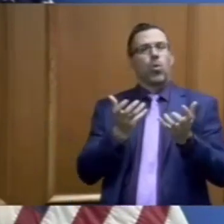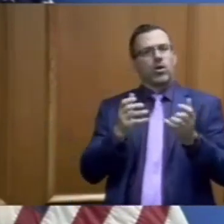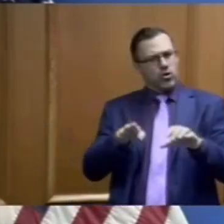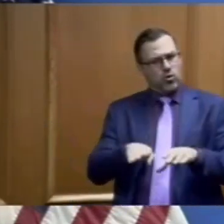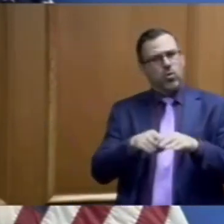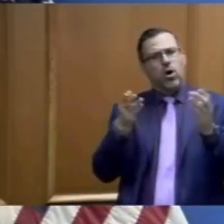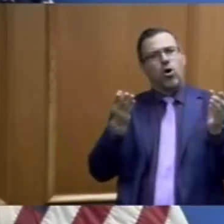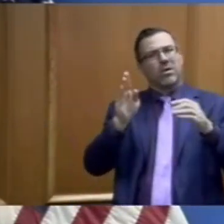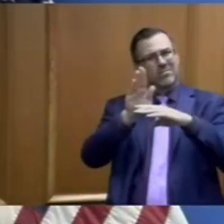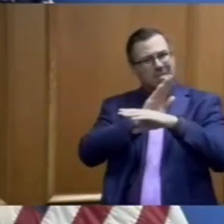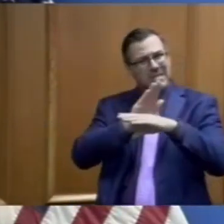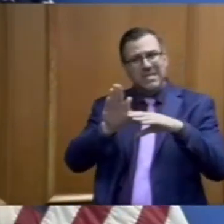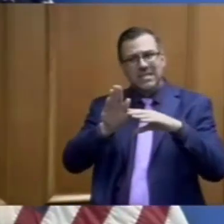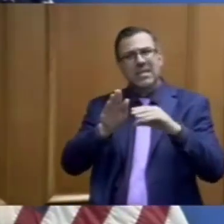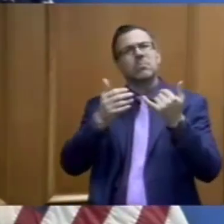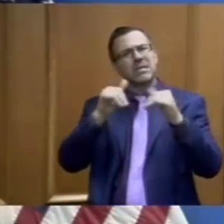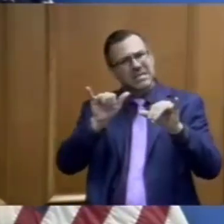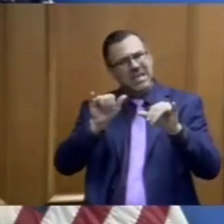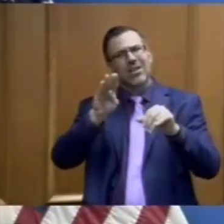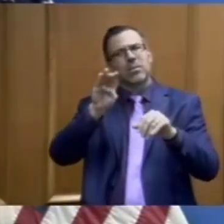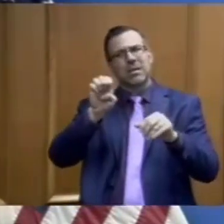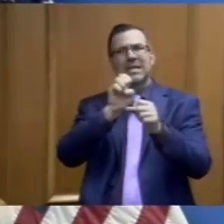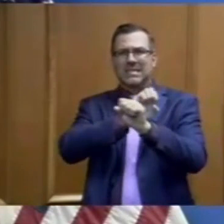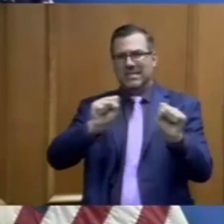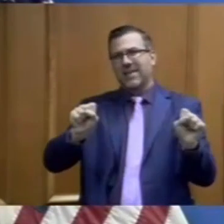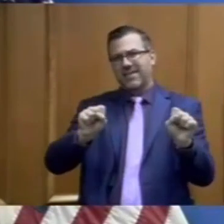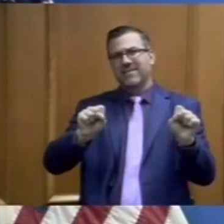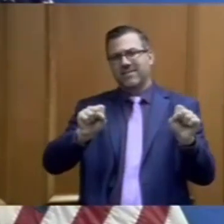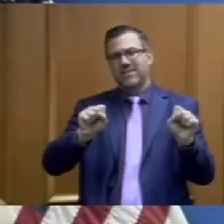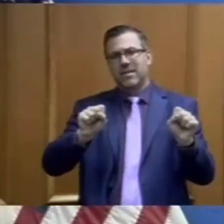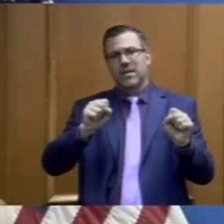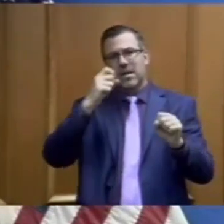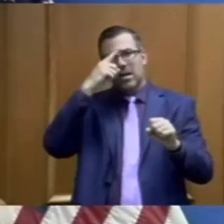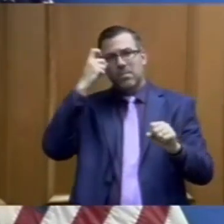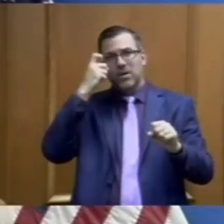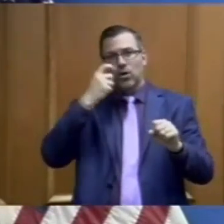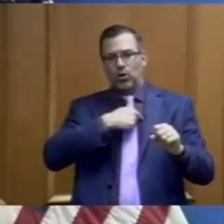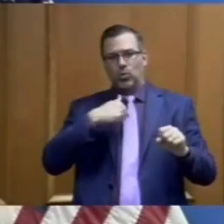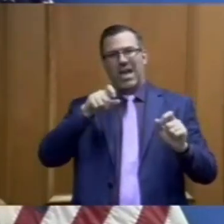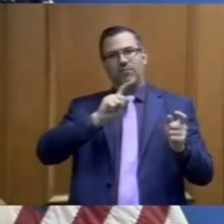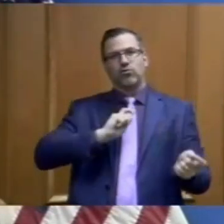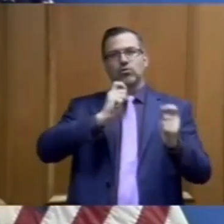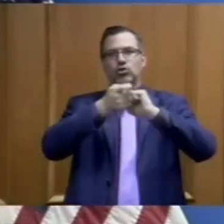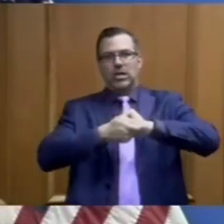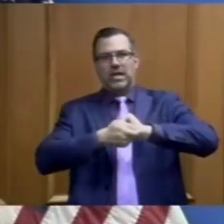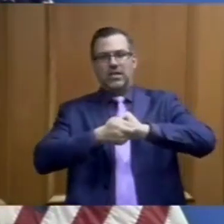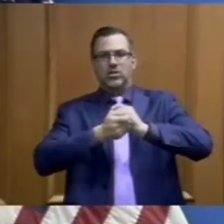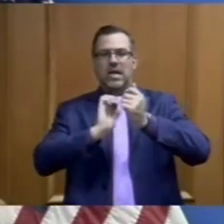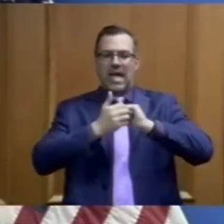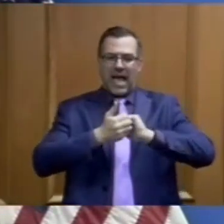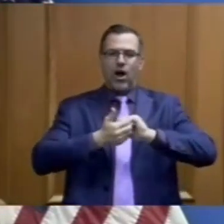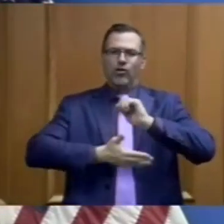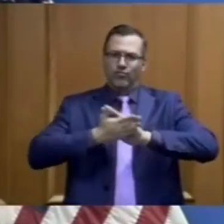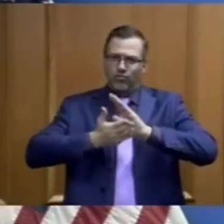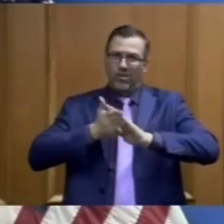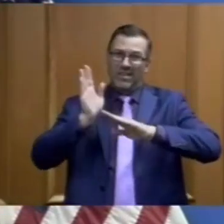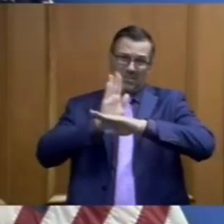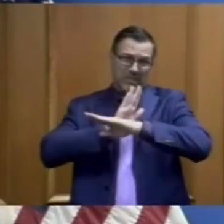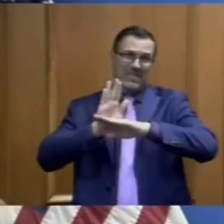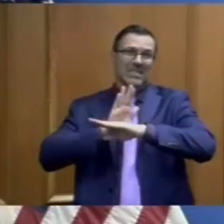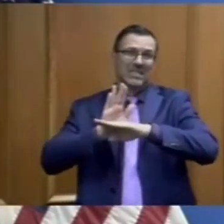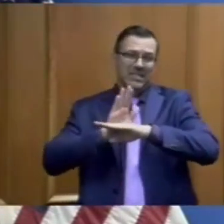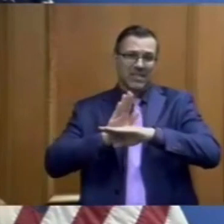safe in a way because of the way that we change the way we do business. And that is what our